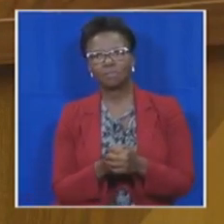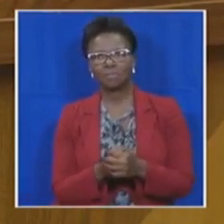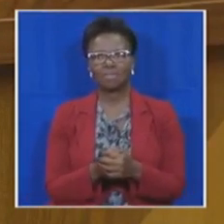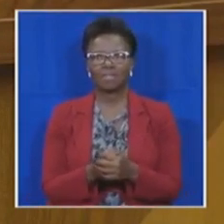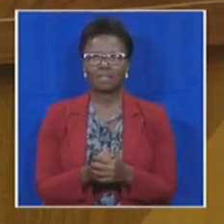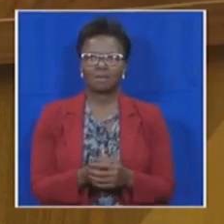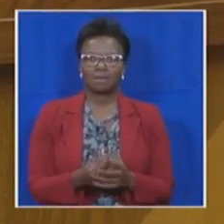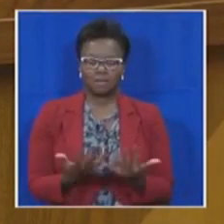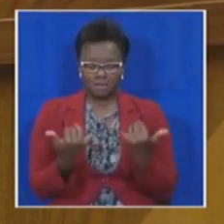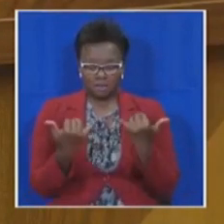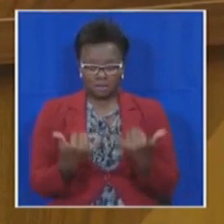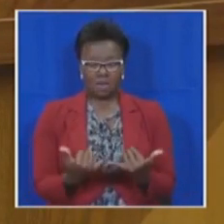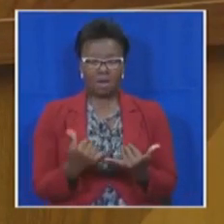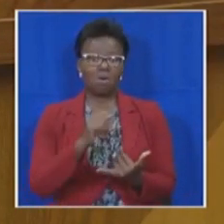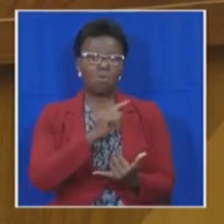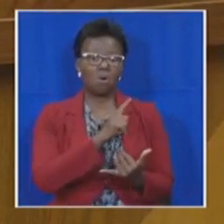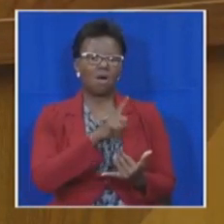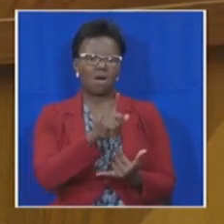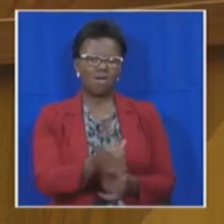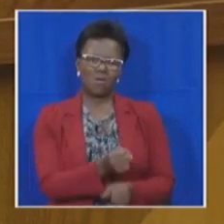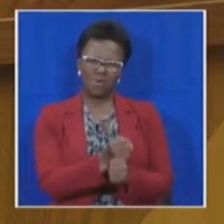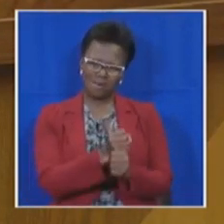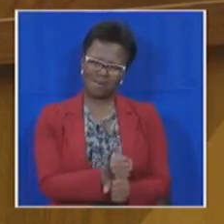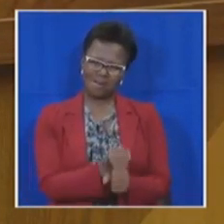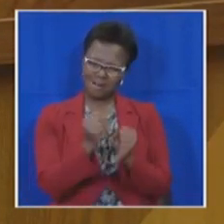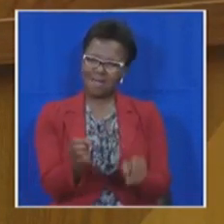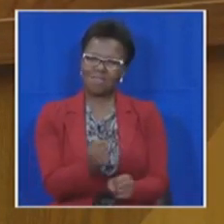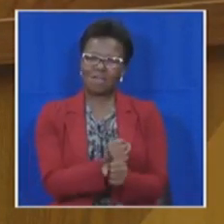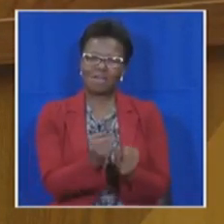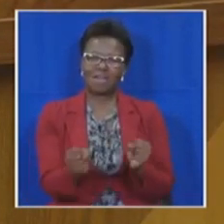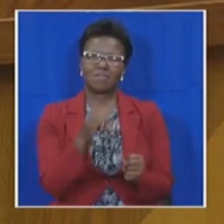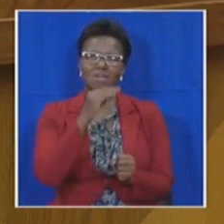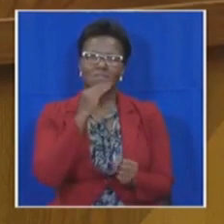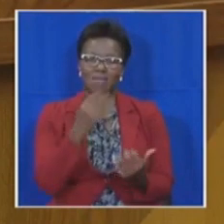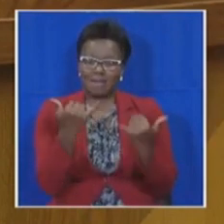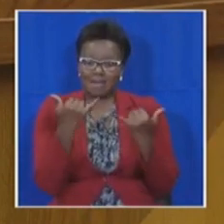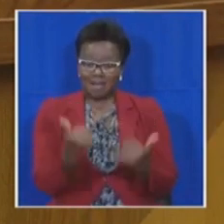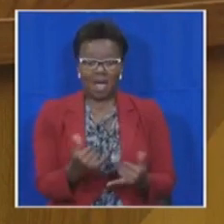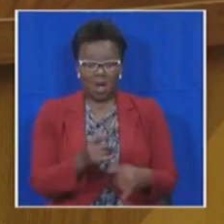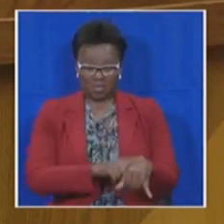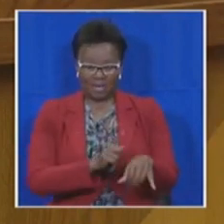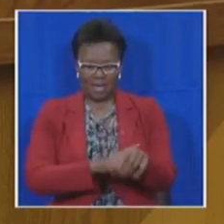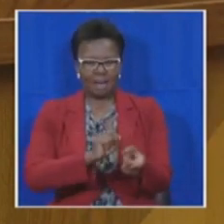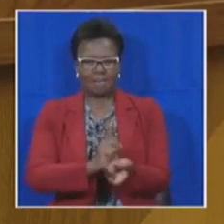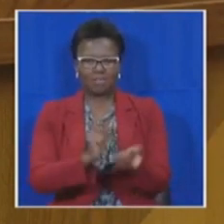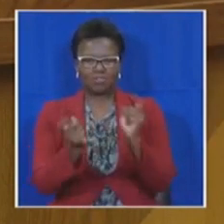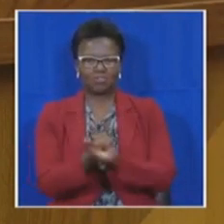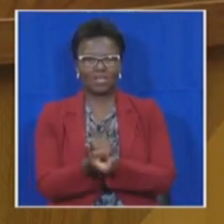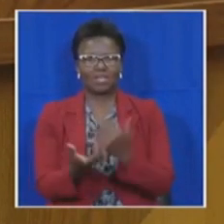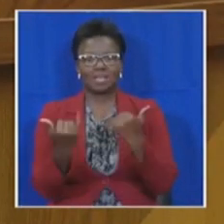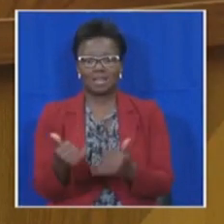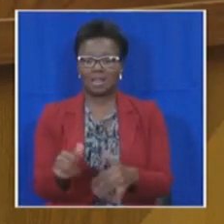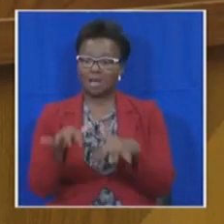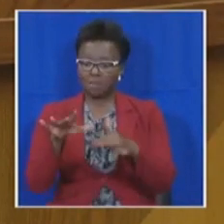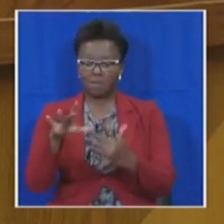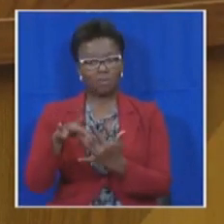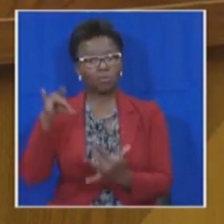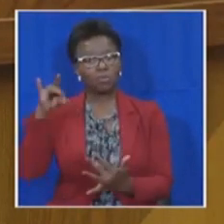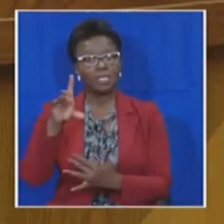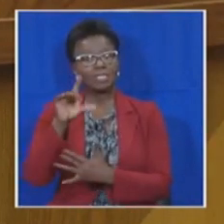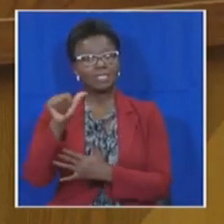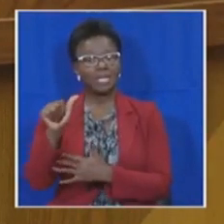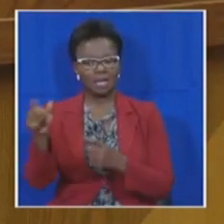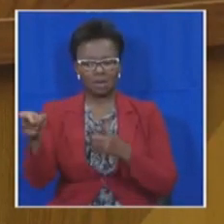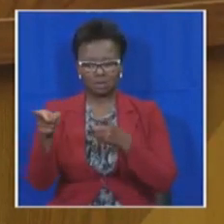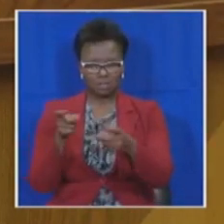And it is because you will never ever stop an idea whose time has come. And this is the time that voters have chosen for the DA to